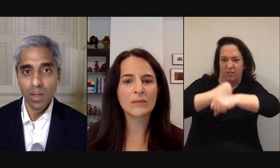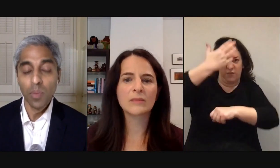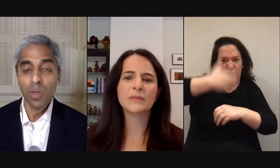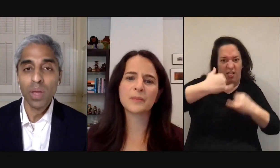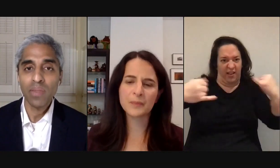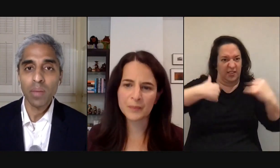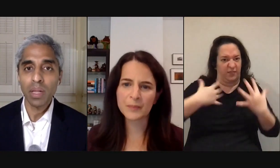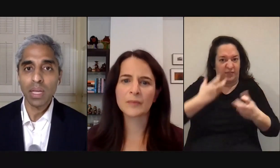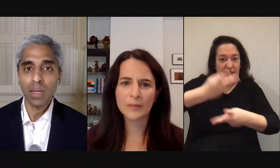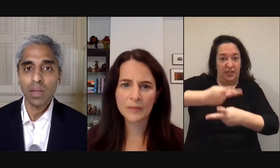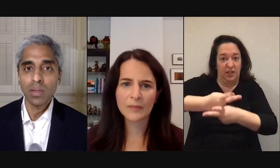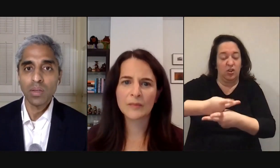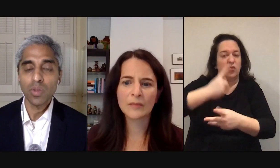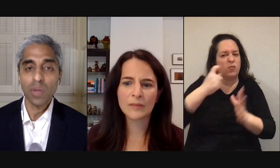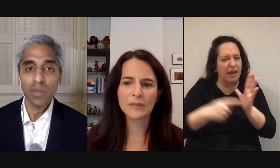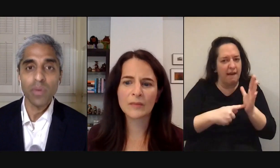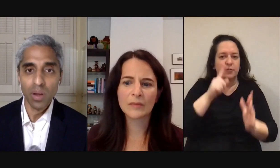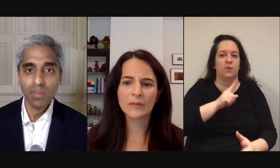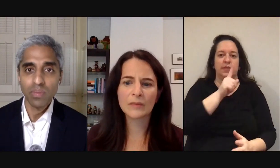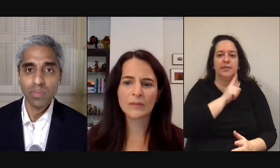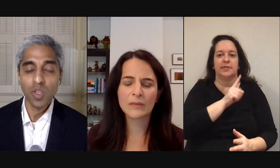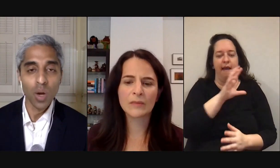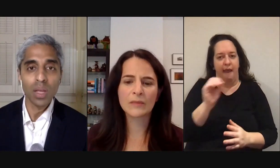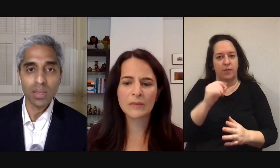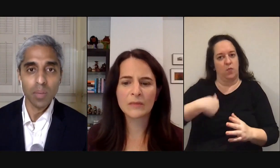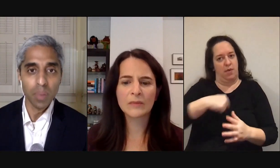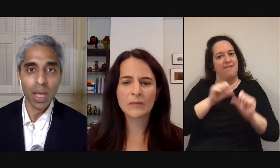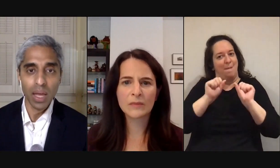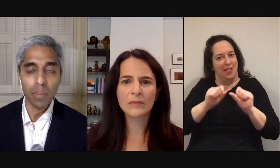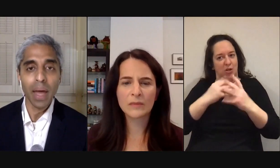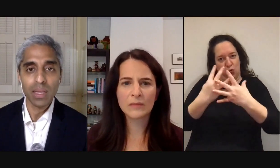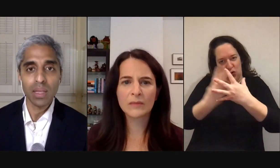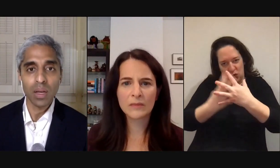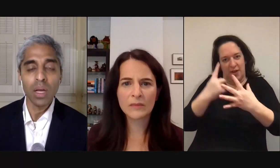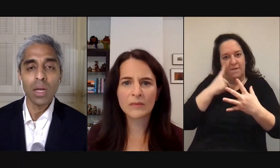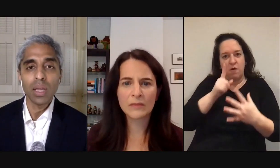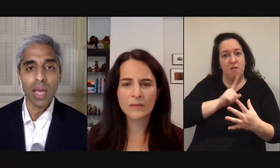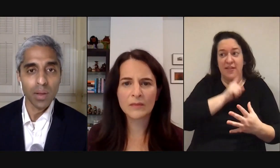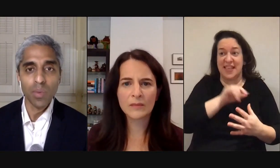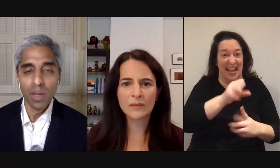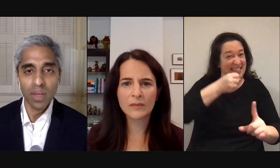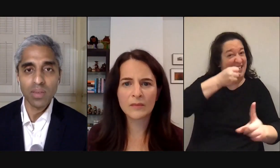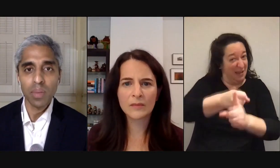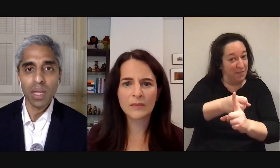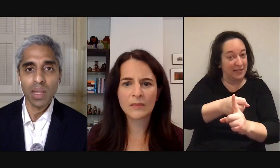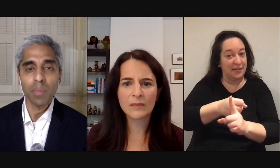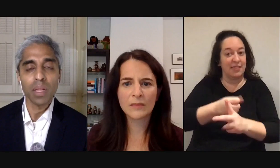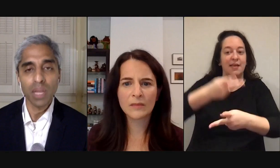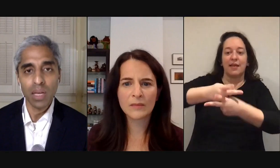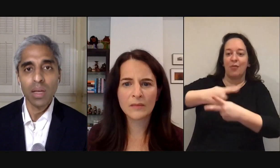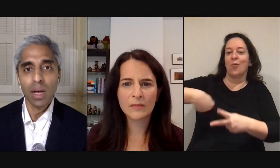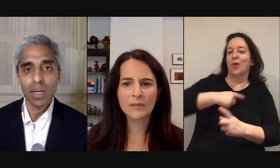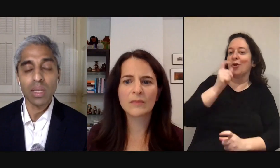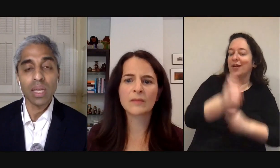it's important that we have the ability to screen for it to know that it's at play impacting the the care that we're giving somebody and